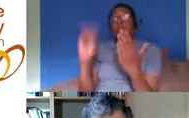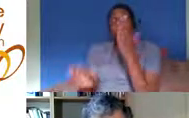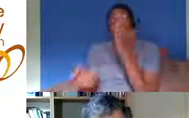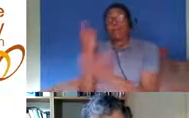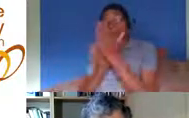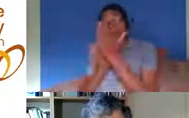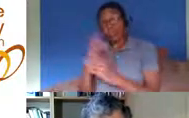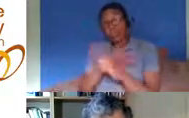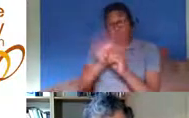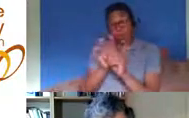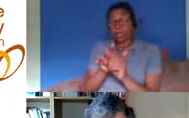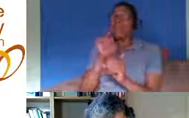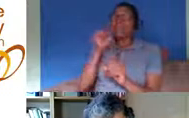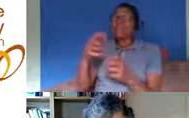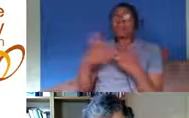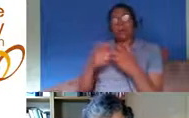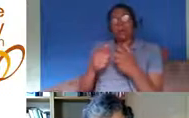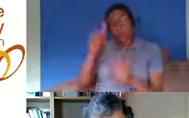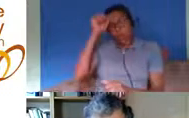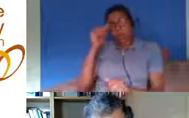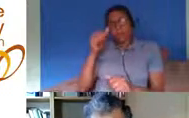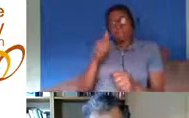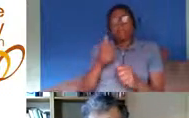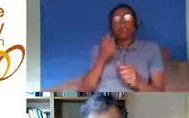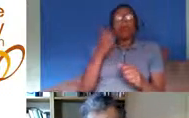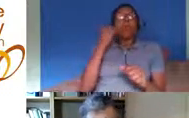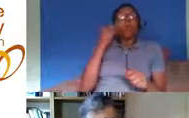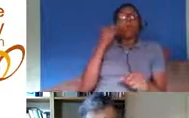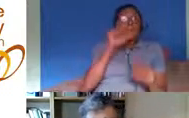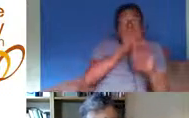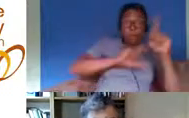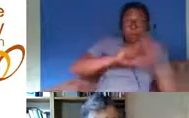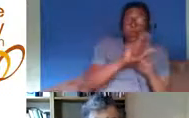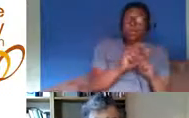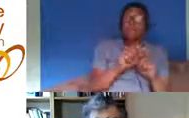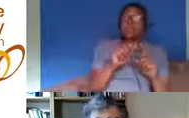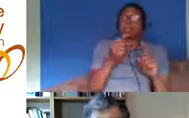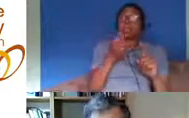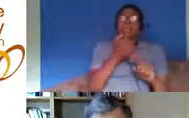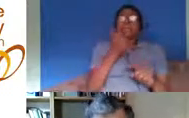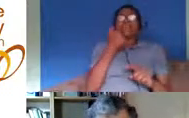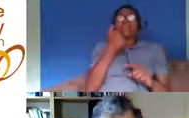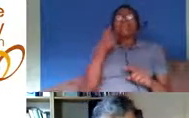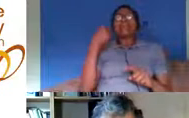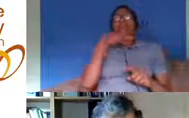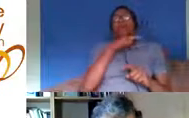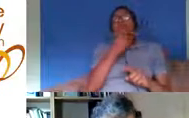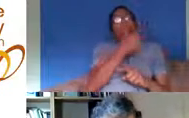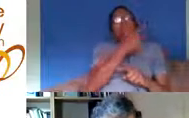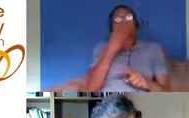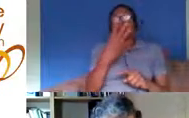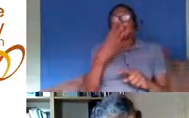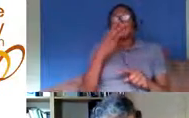for the black community was the difference of something like 683 deaths more than what it would have been expected for